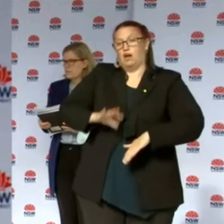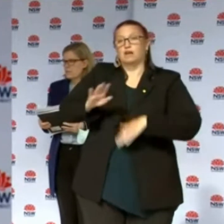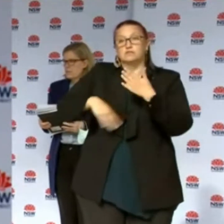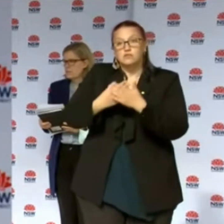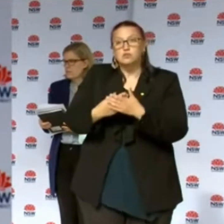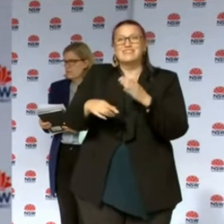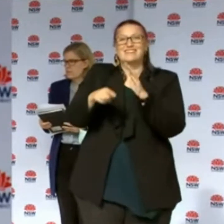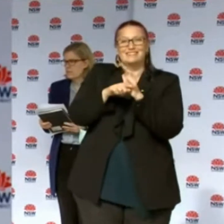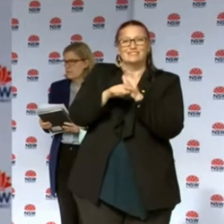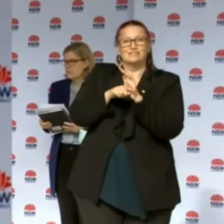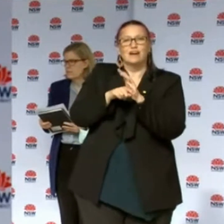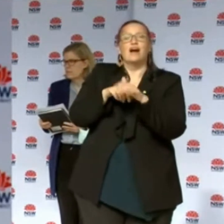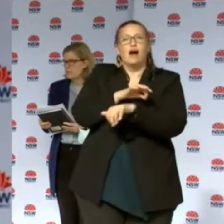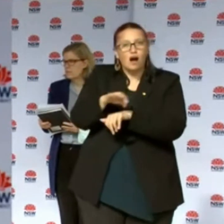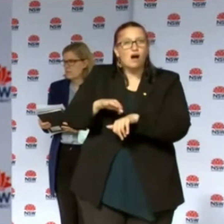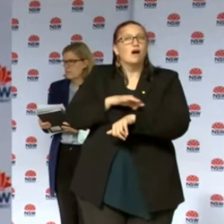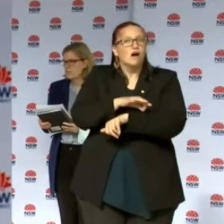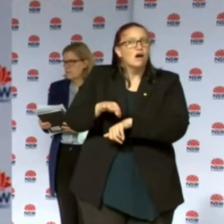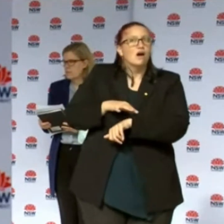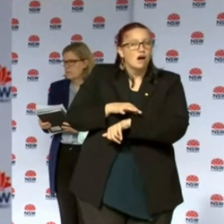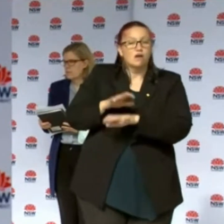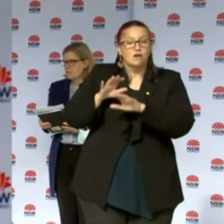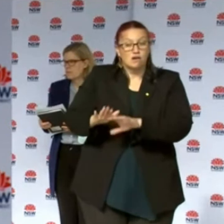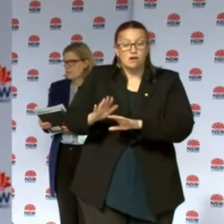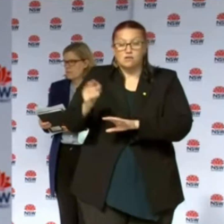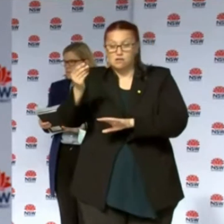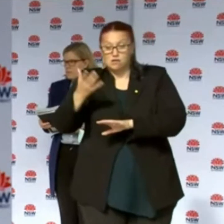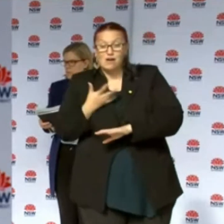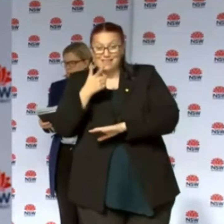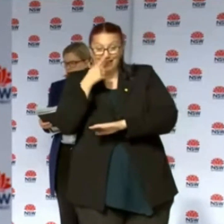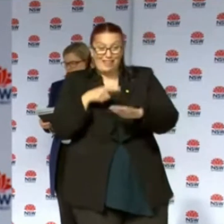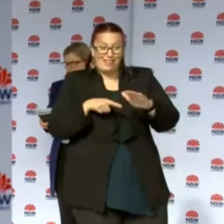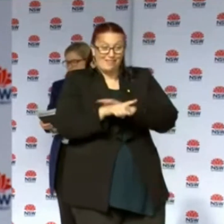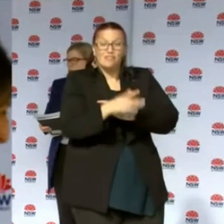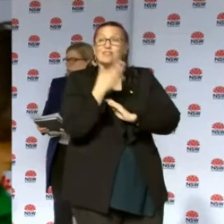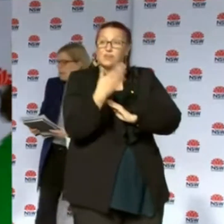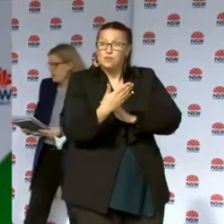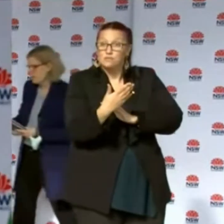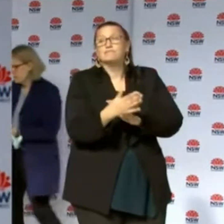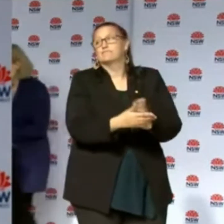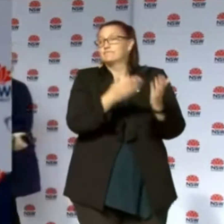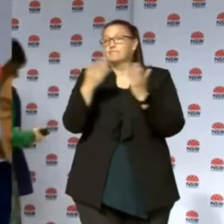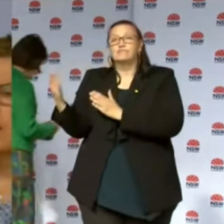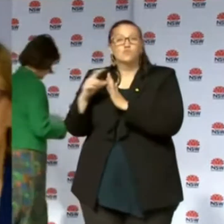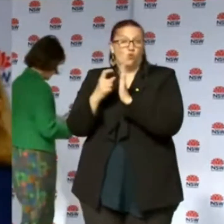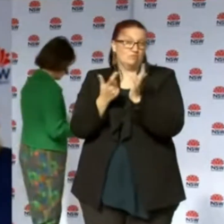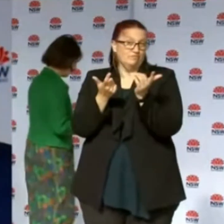patience and caution and continue to follow and monitor the health advice. Thank you, Dr Chan. Thank you.